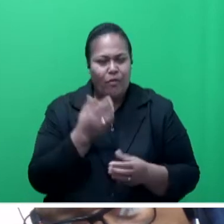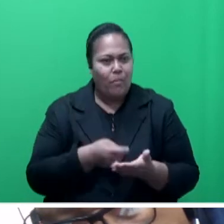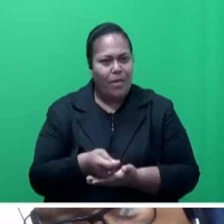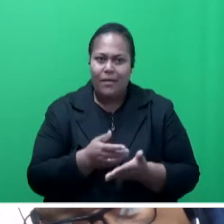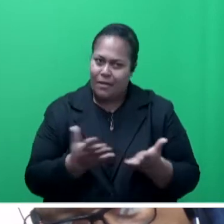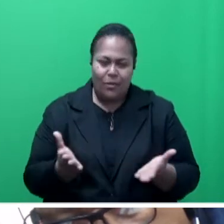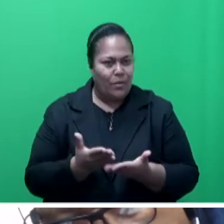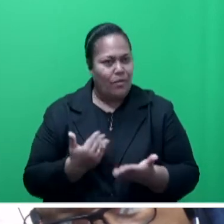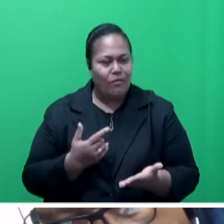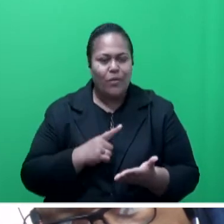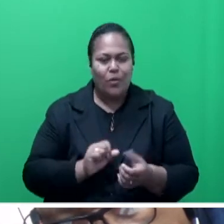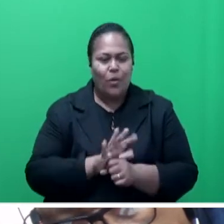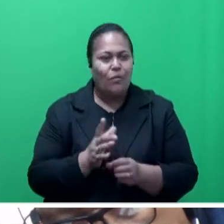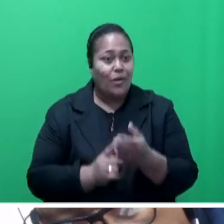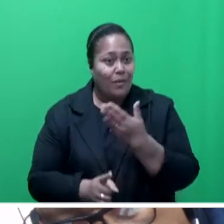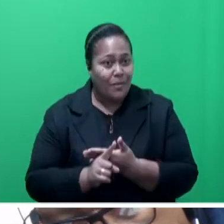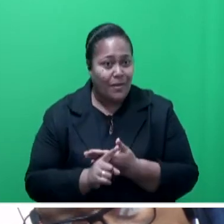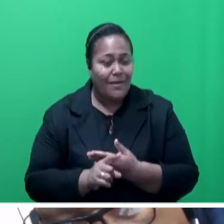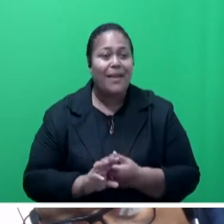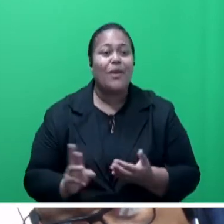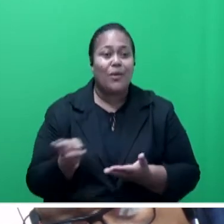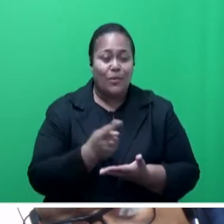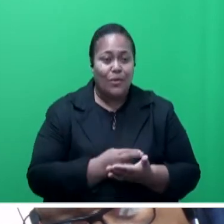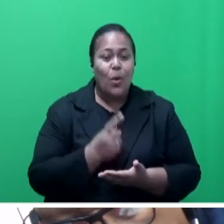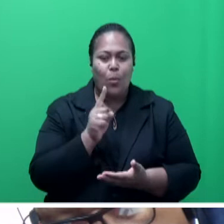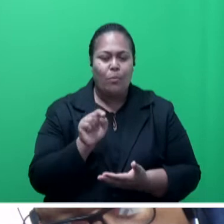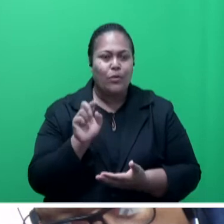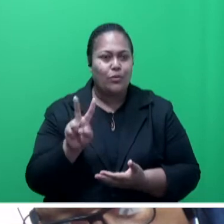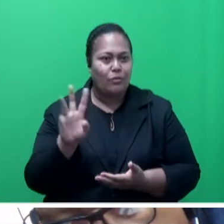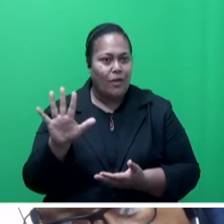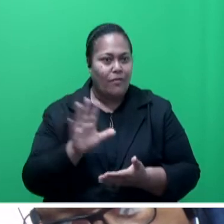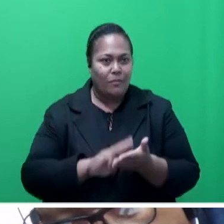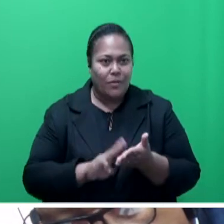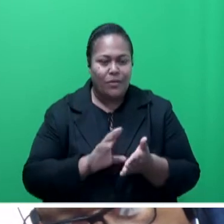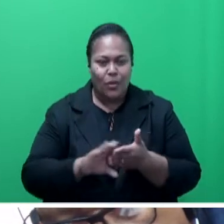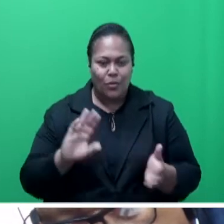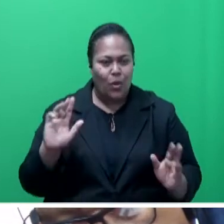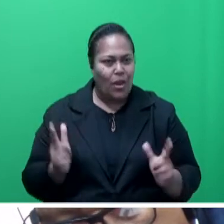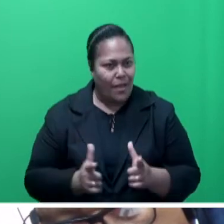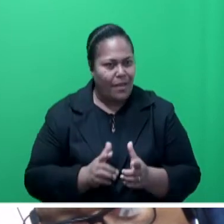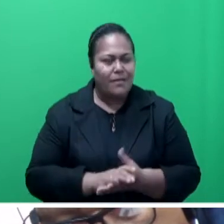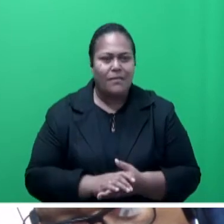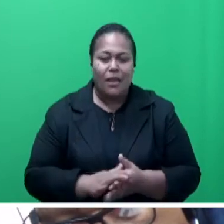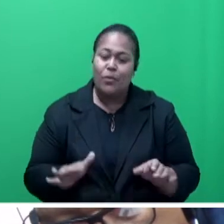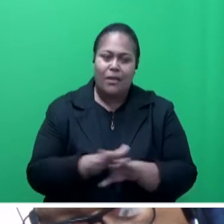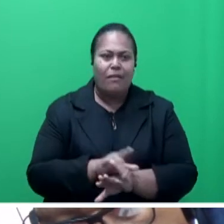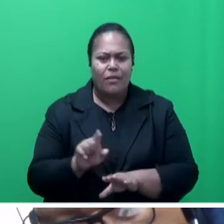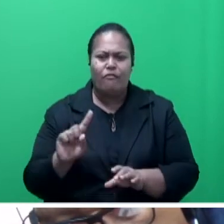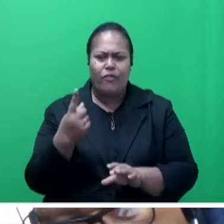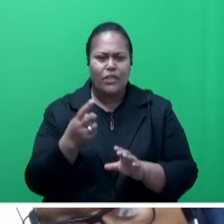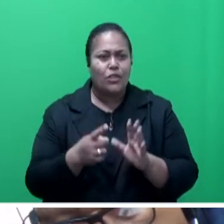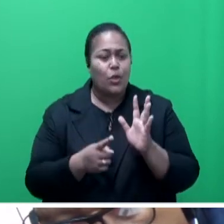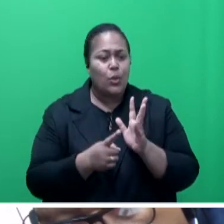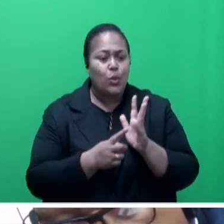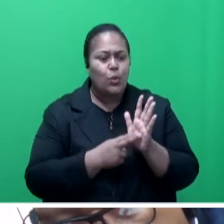with an annual return of $1.25 million or less. And we're covering the first 1,000 units of electricity consumed. Mr. Speaker, sir,